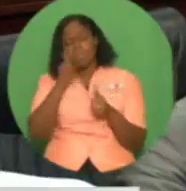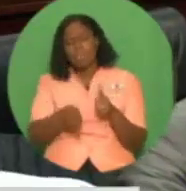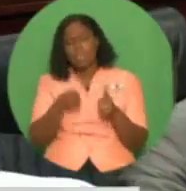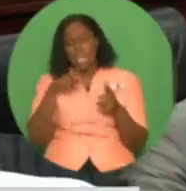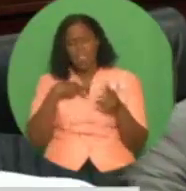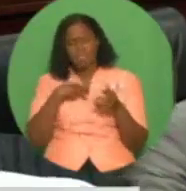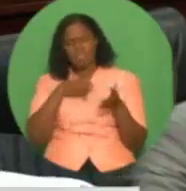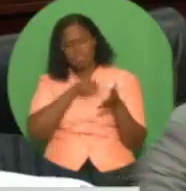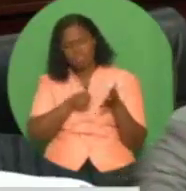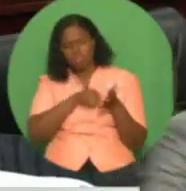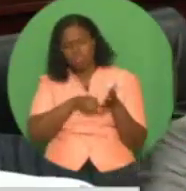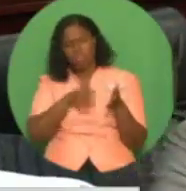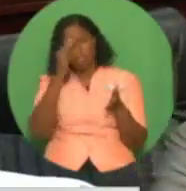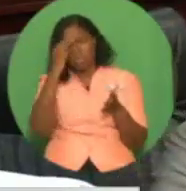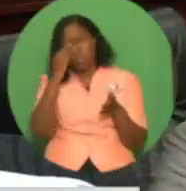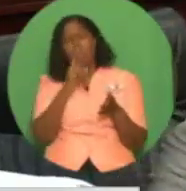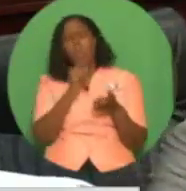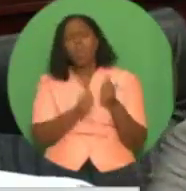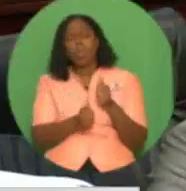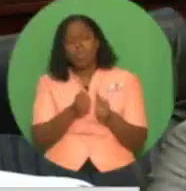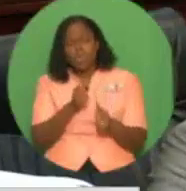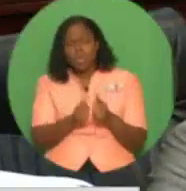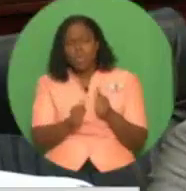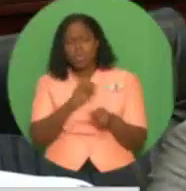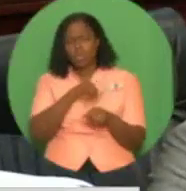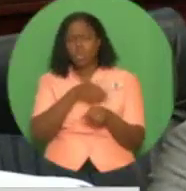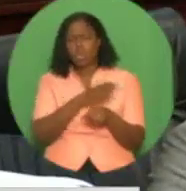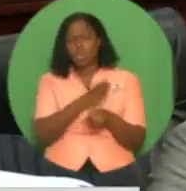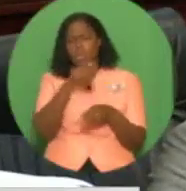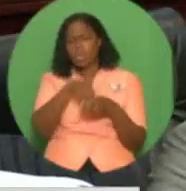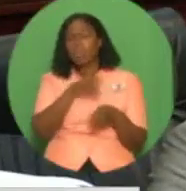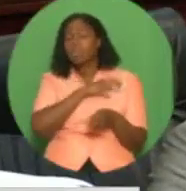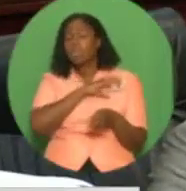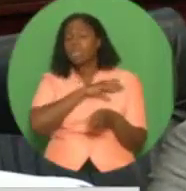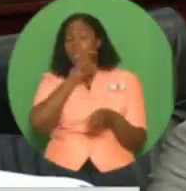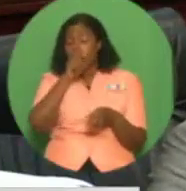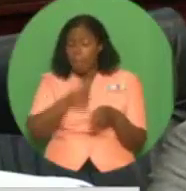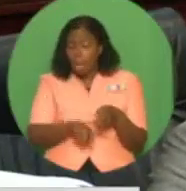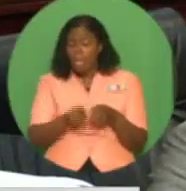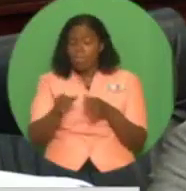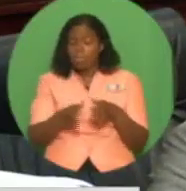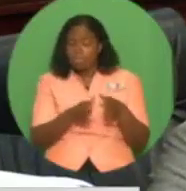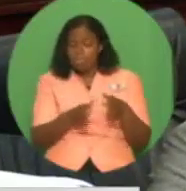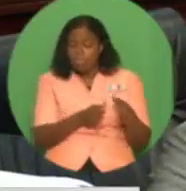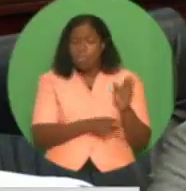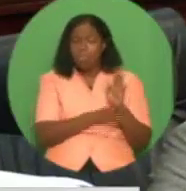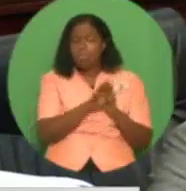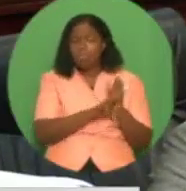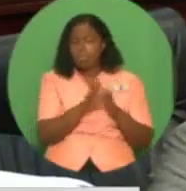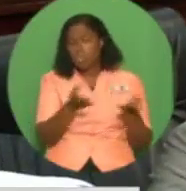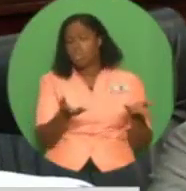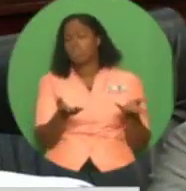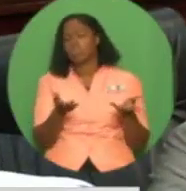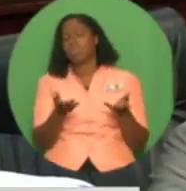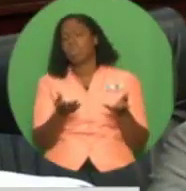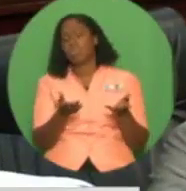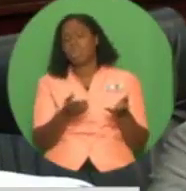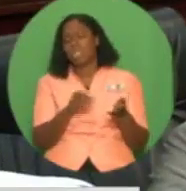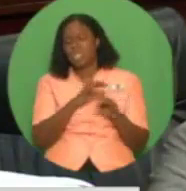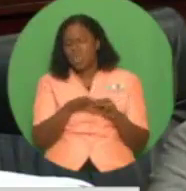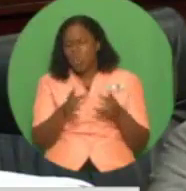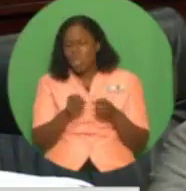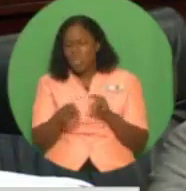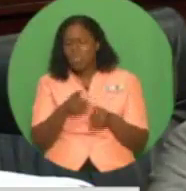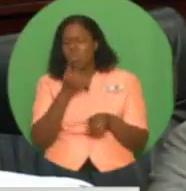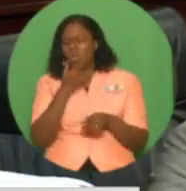or by acquisition. Madam Speaker, we are in the process of establishing the Trinidad